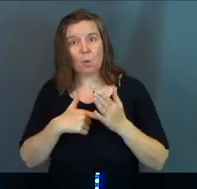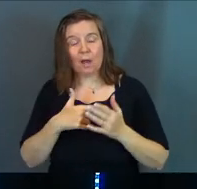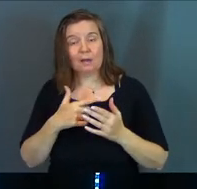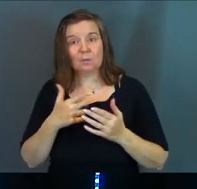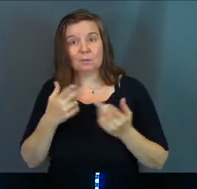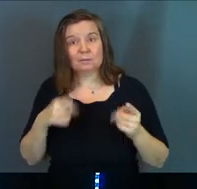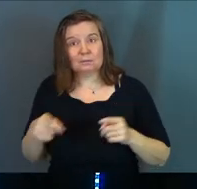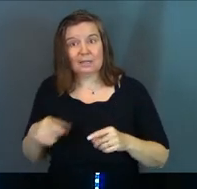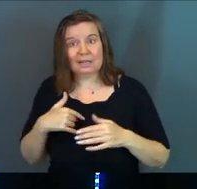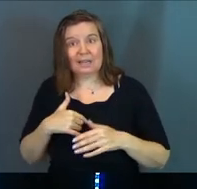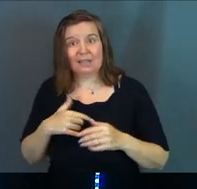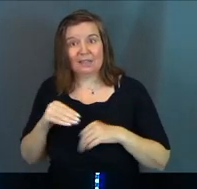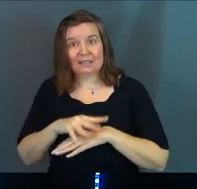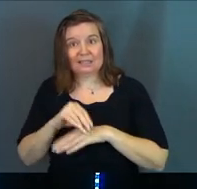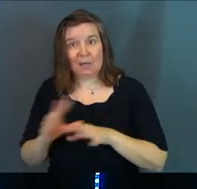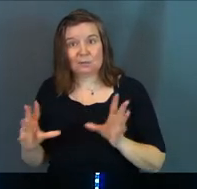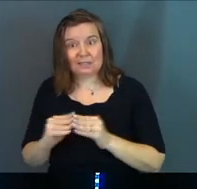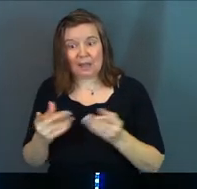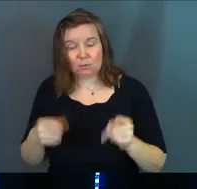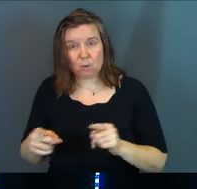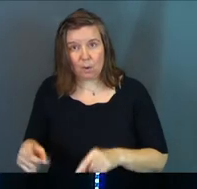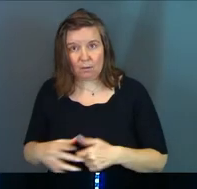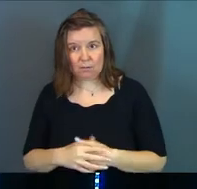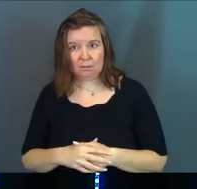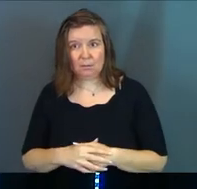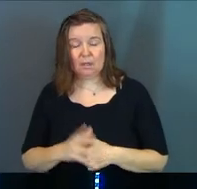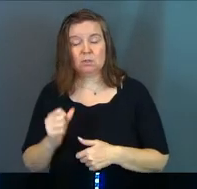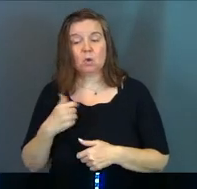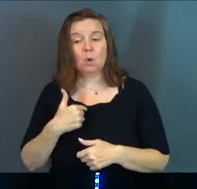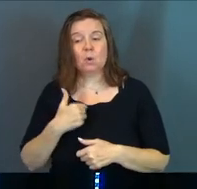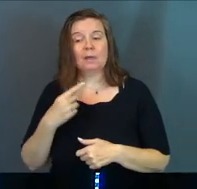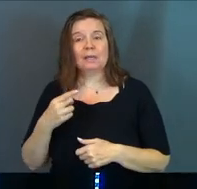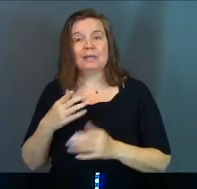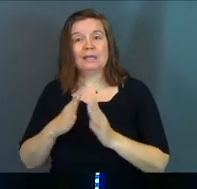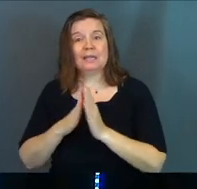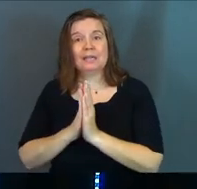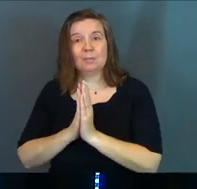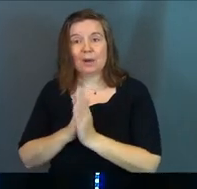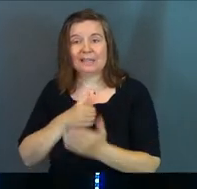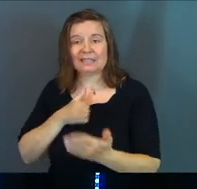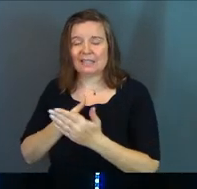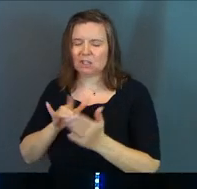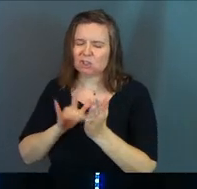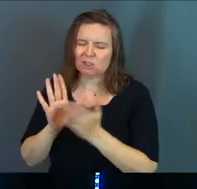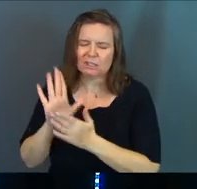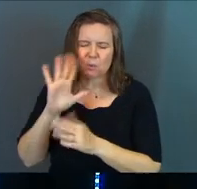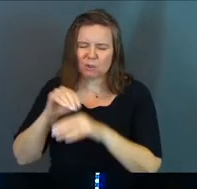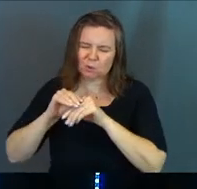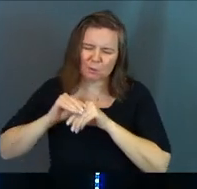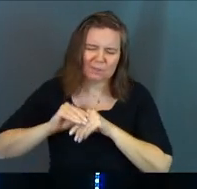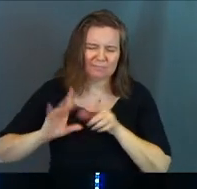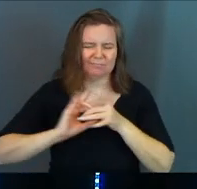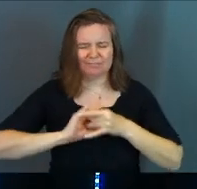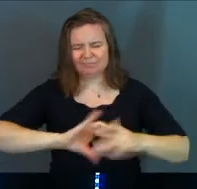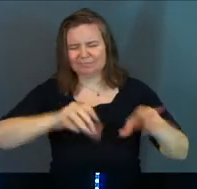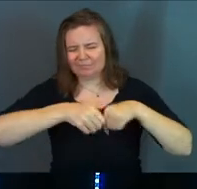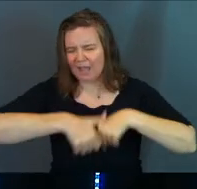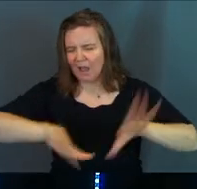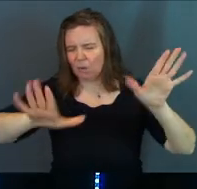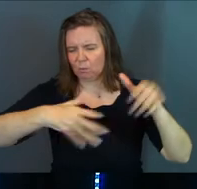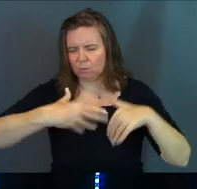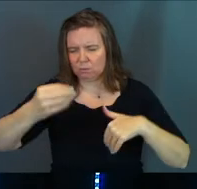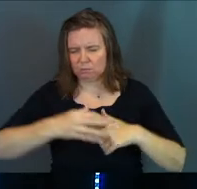was at stake in this counseling session that was going on. And so he prays against it. Jesus, would you cast these demons out?